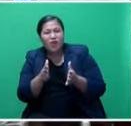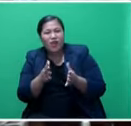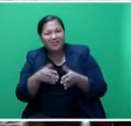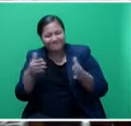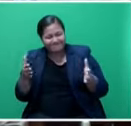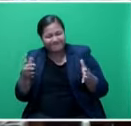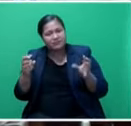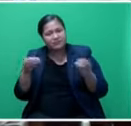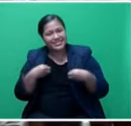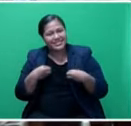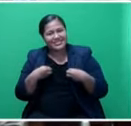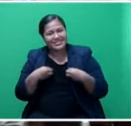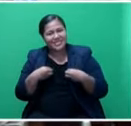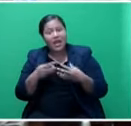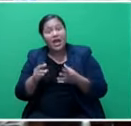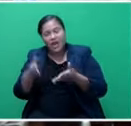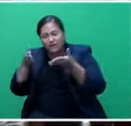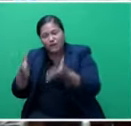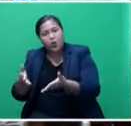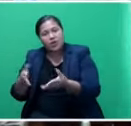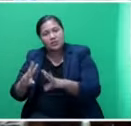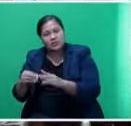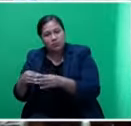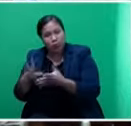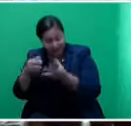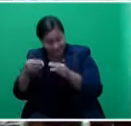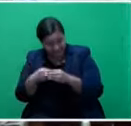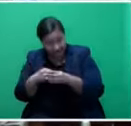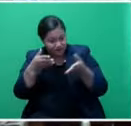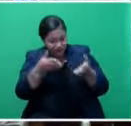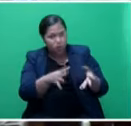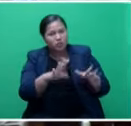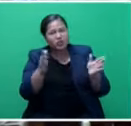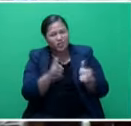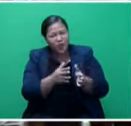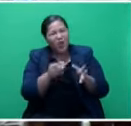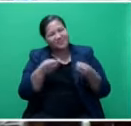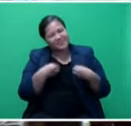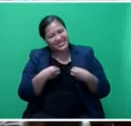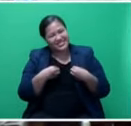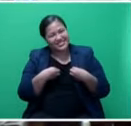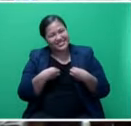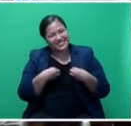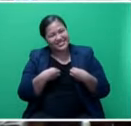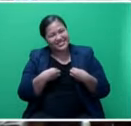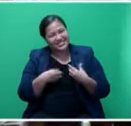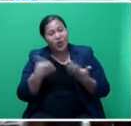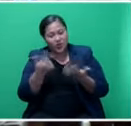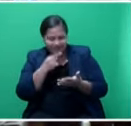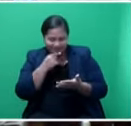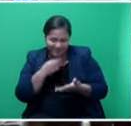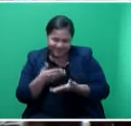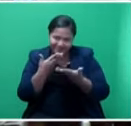enterprise bank for them. A financial lending institution that specializes only in the lending of those areas.